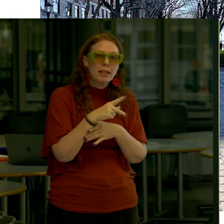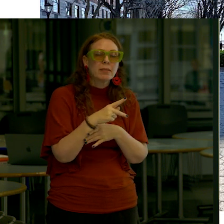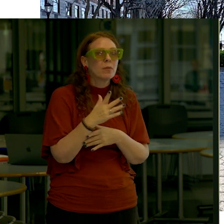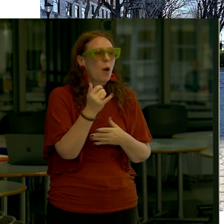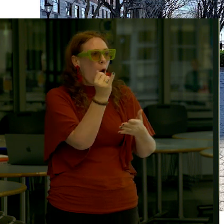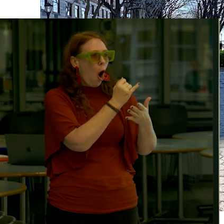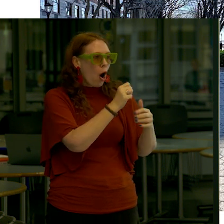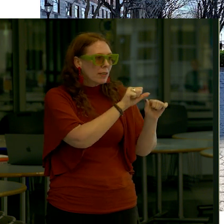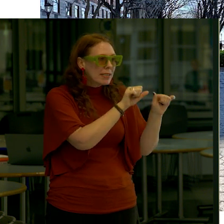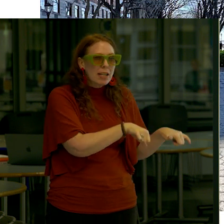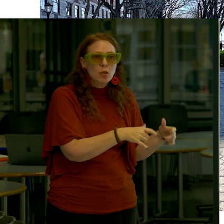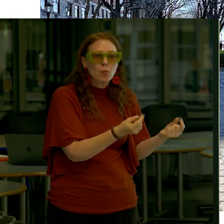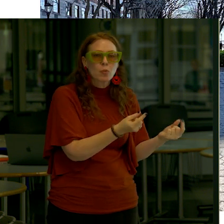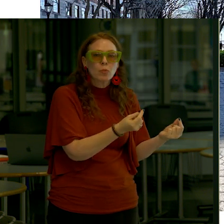stations